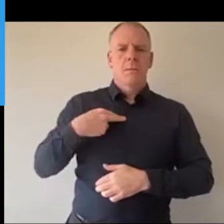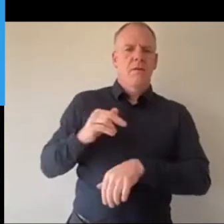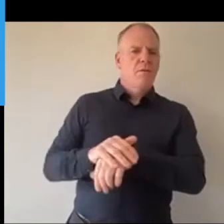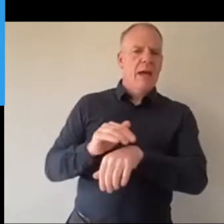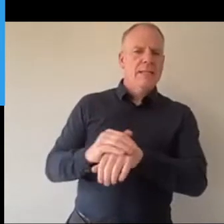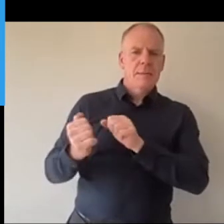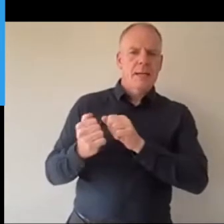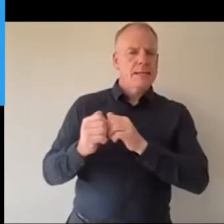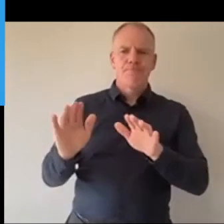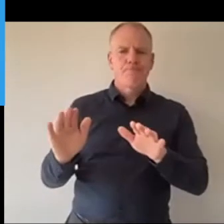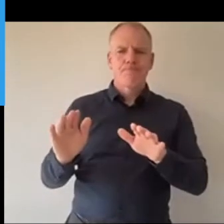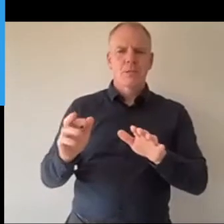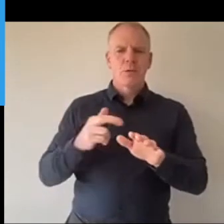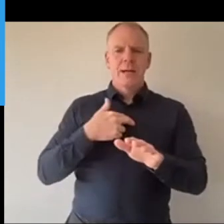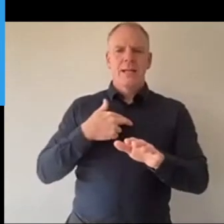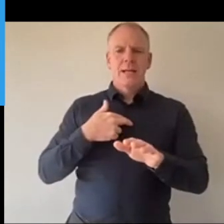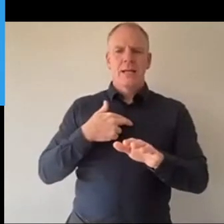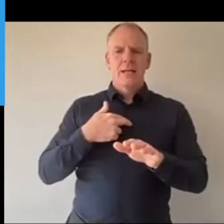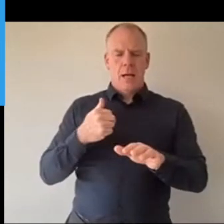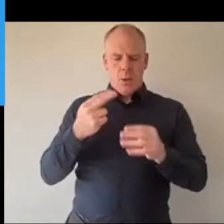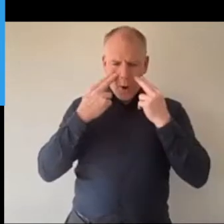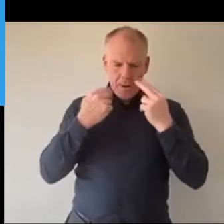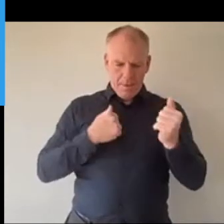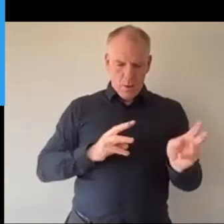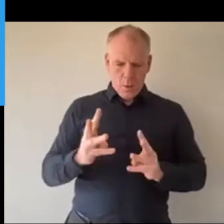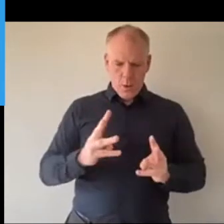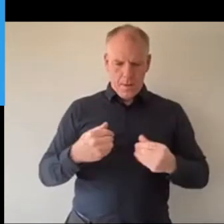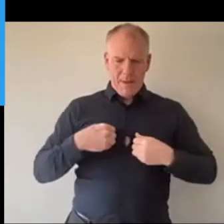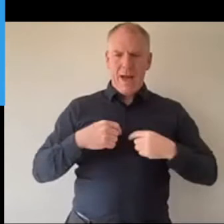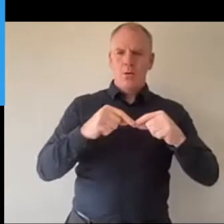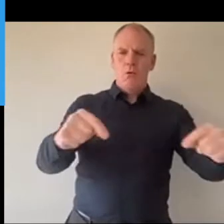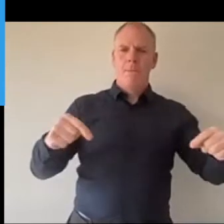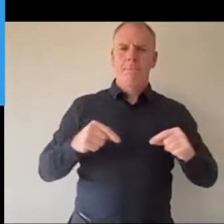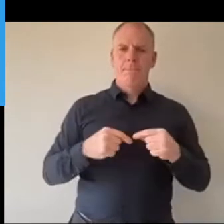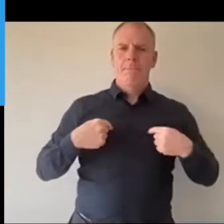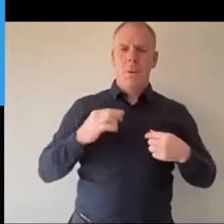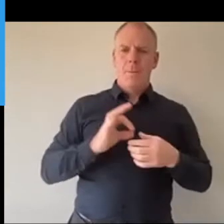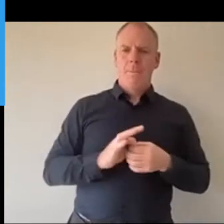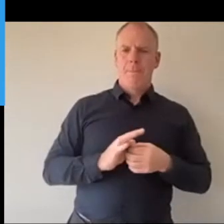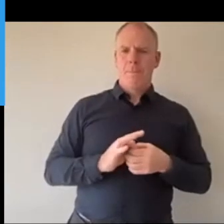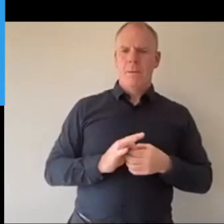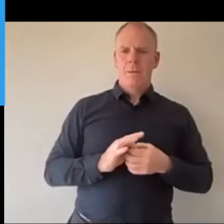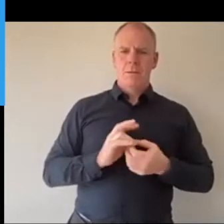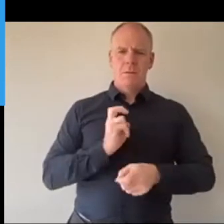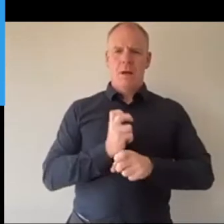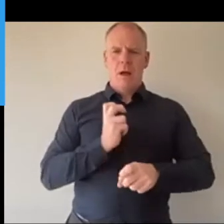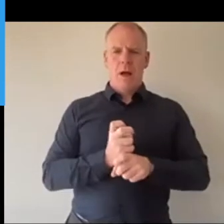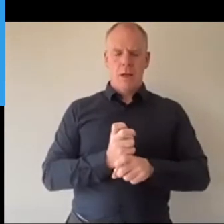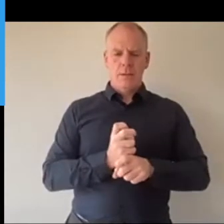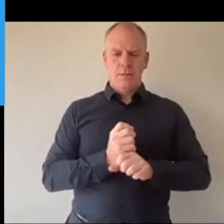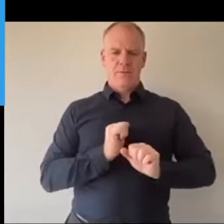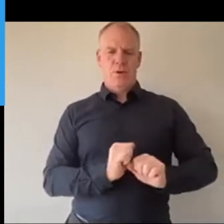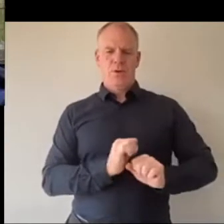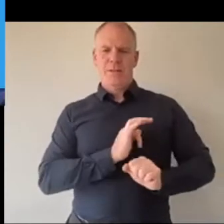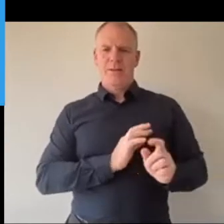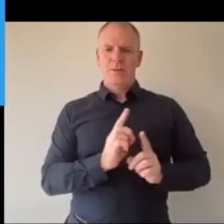it's that where I would do my work is in my own room. So it's just, it's very hard to push yourself to